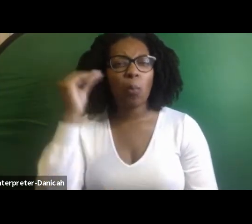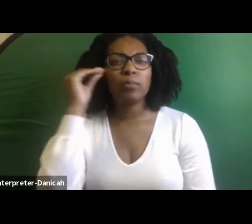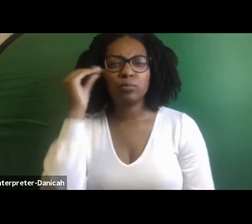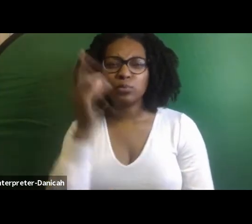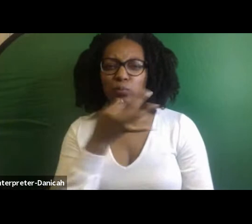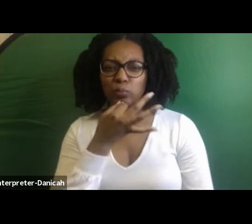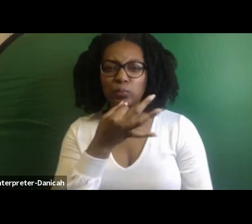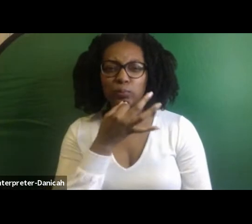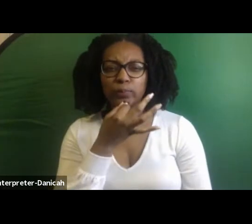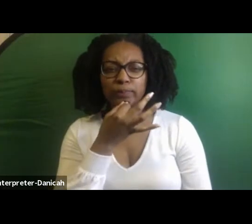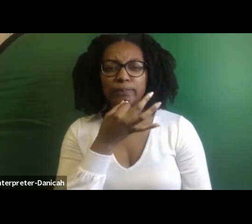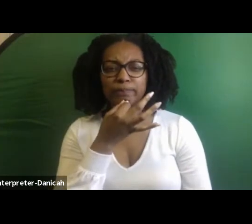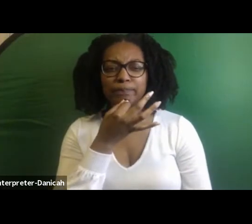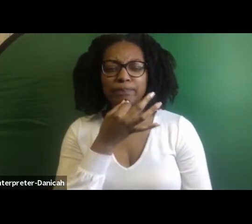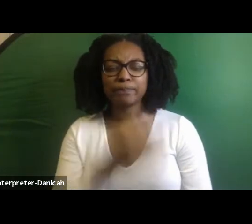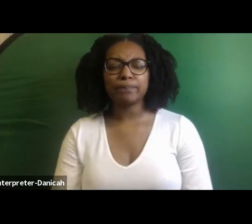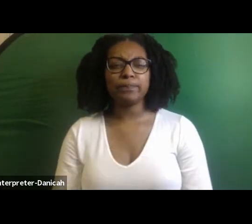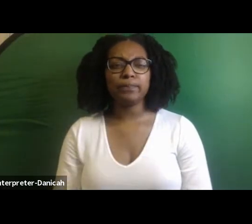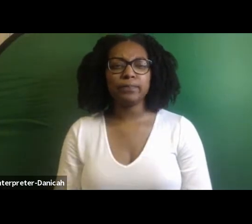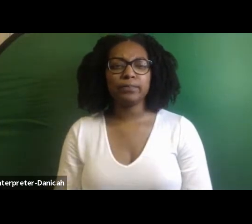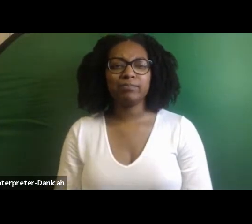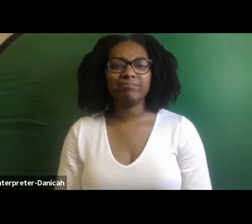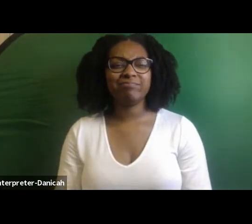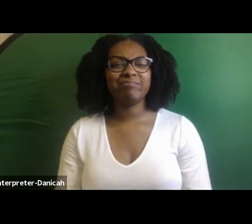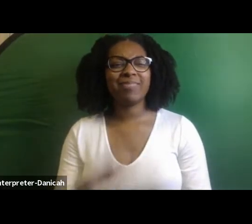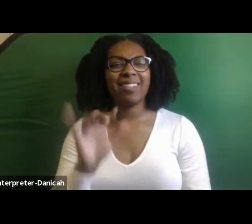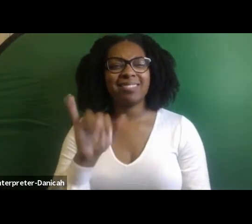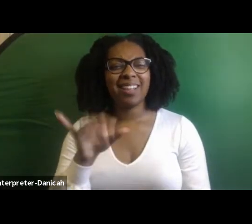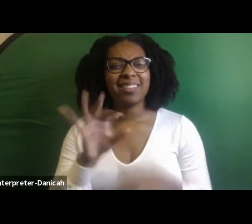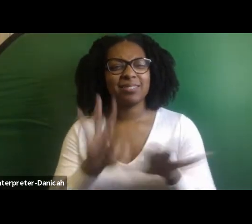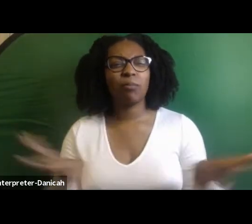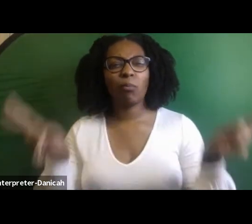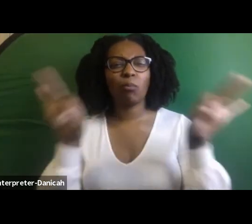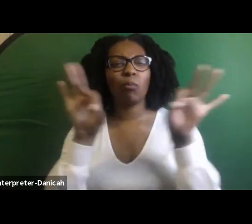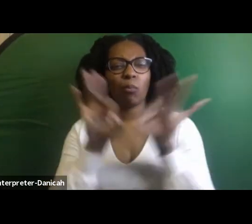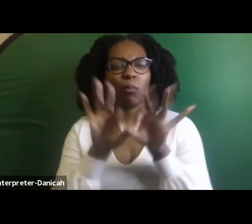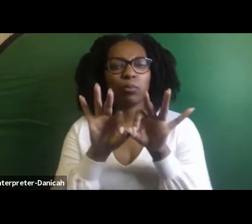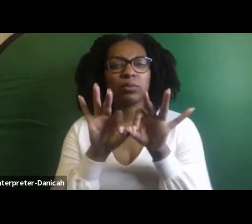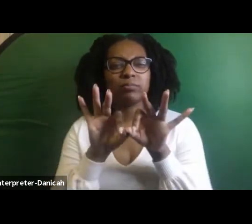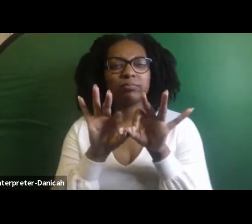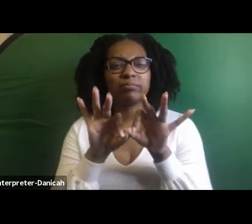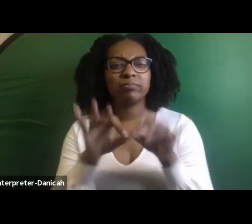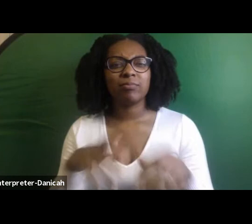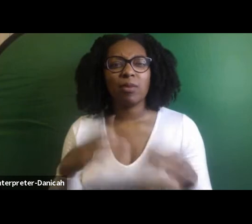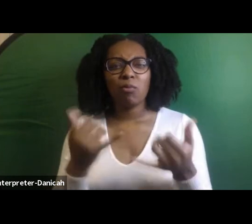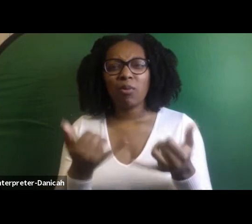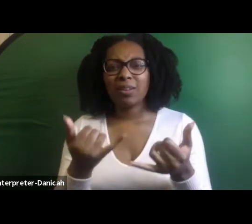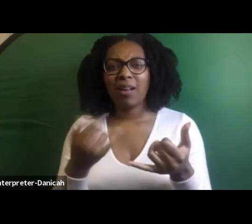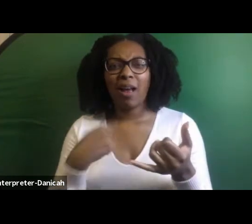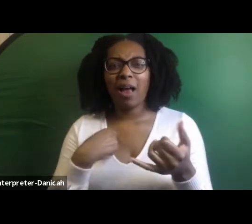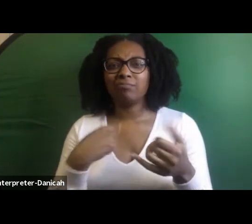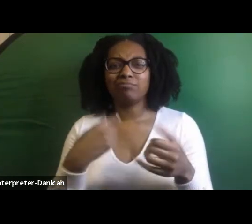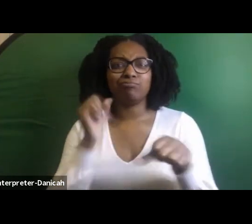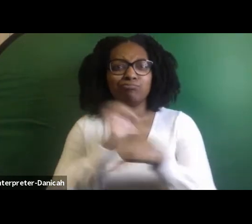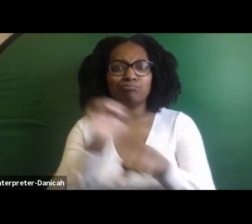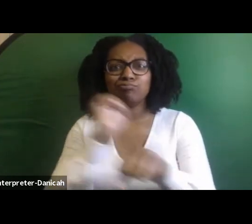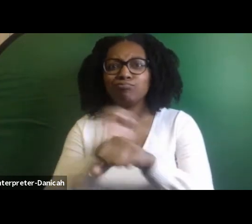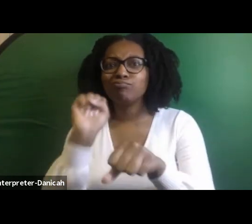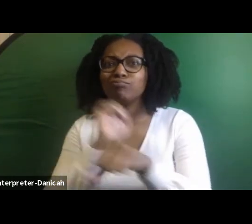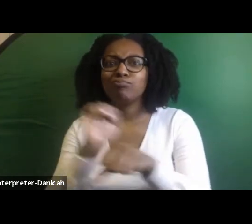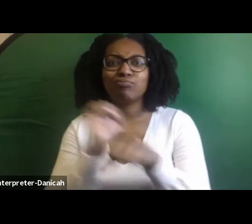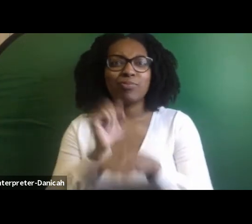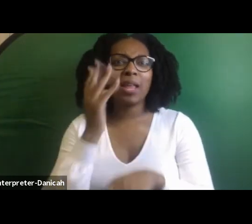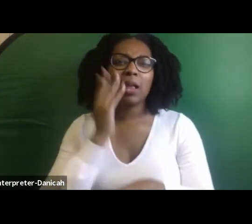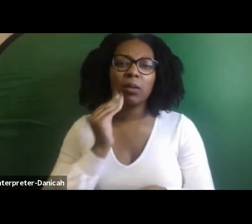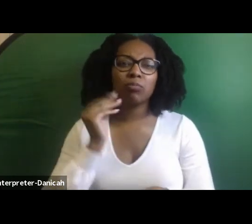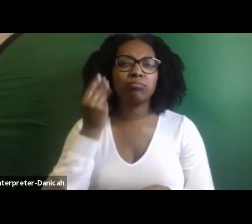I need to do that. It's important. I have enough in my arsenal now. Like I have enough experience now that I